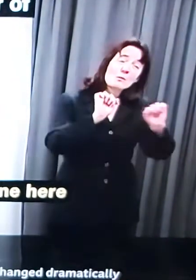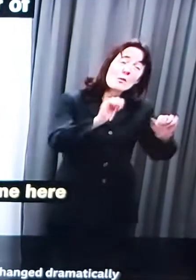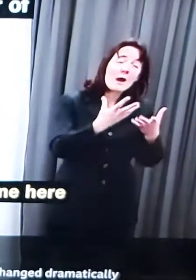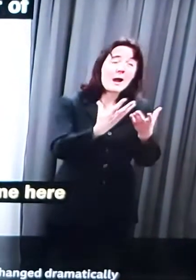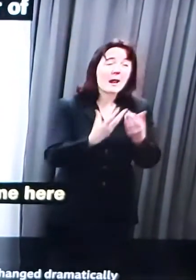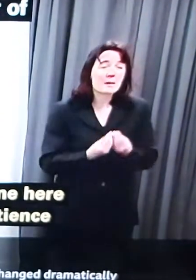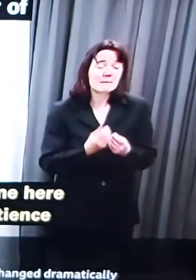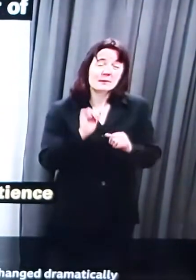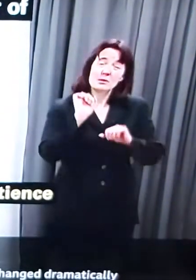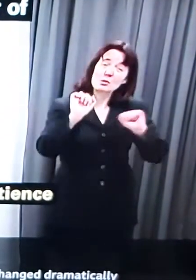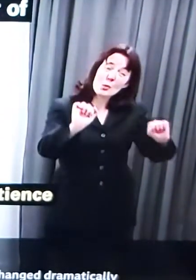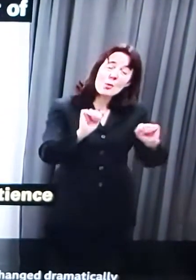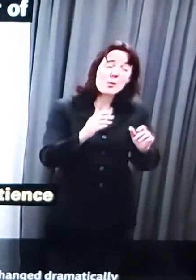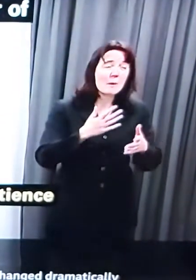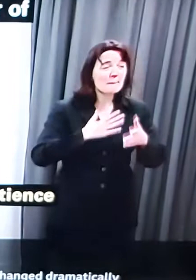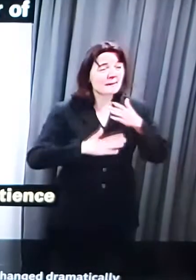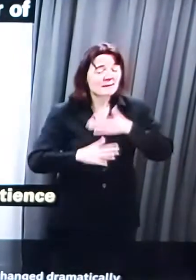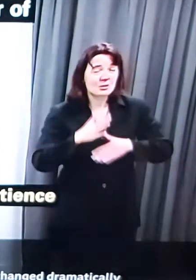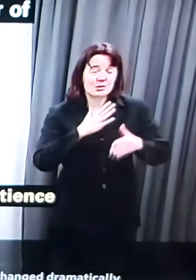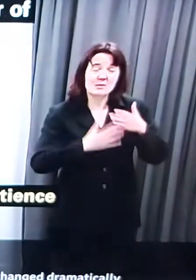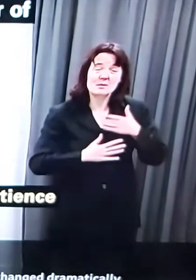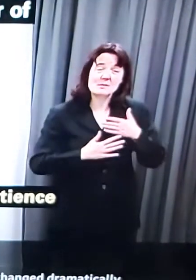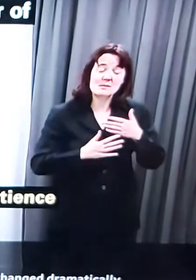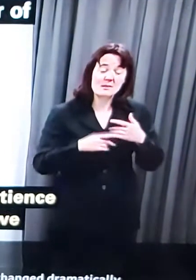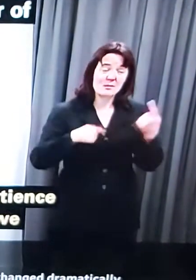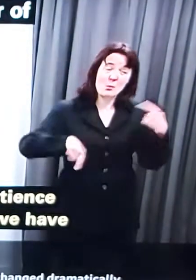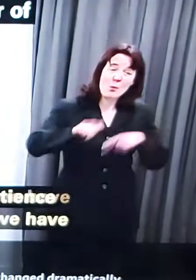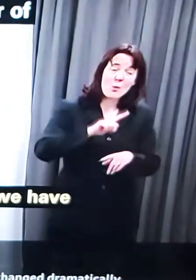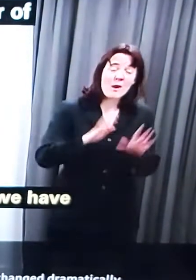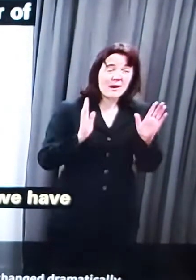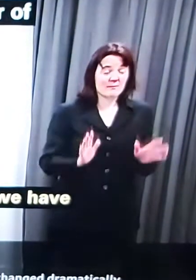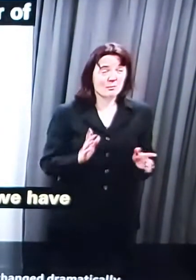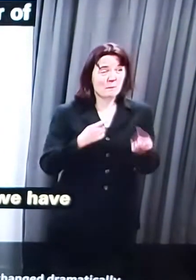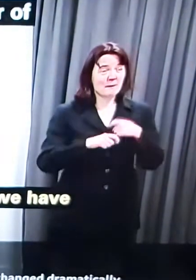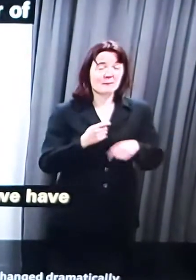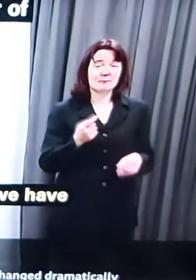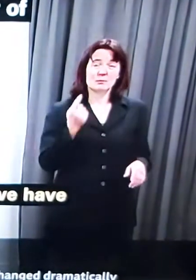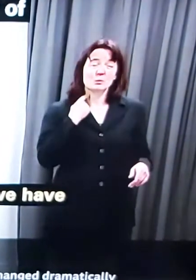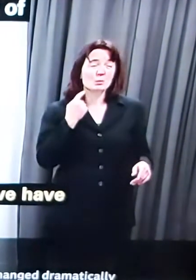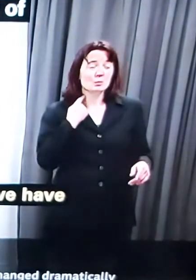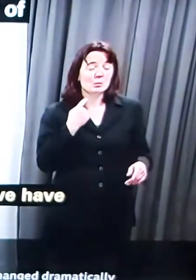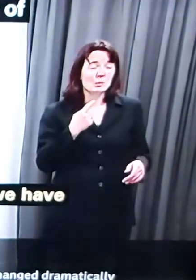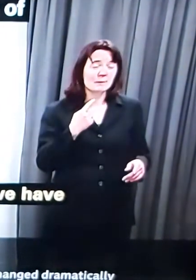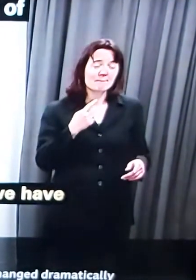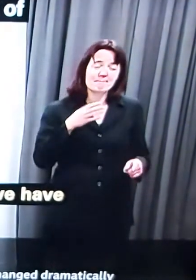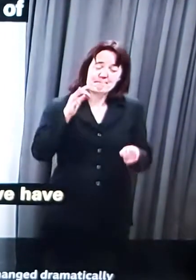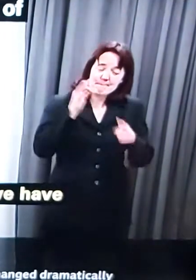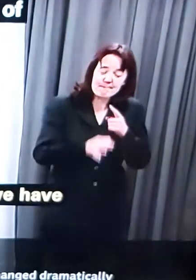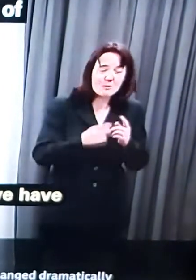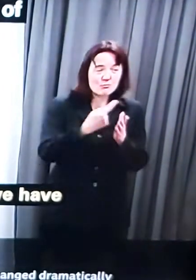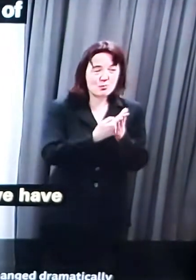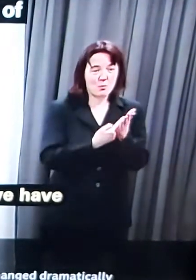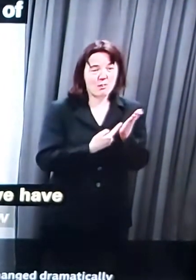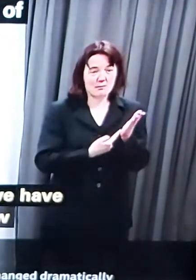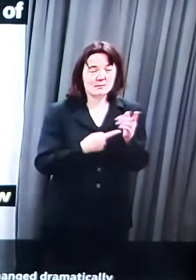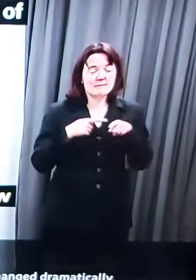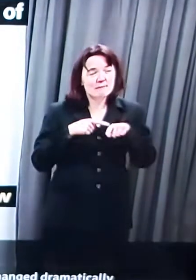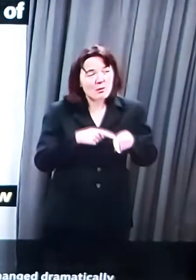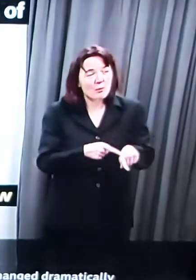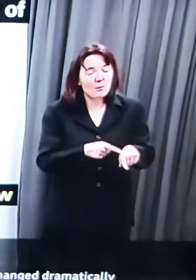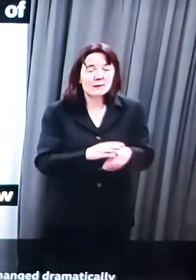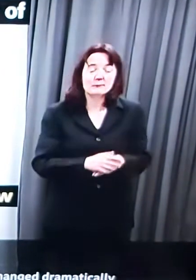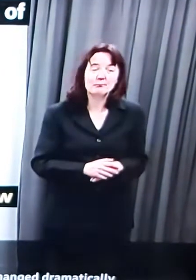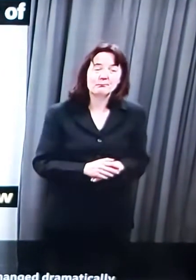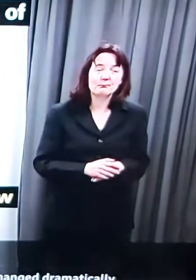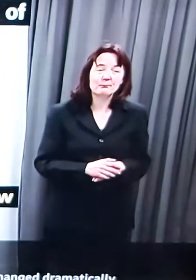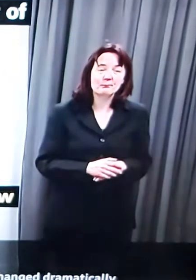shown as we have all had to get used to the new strict rules that have been introduced, and all